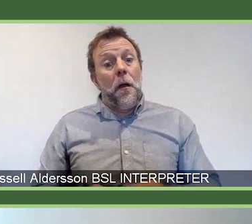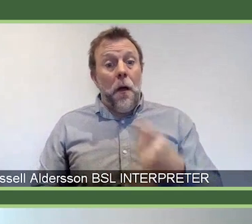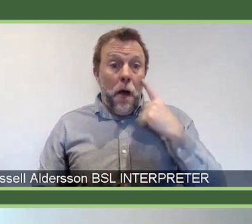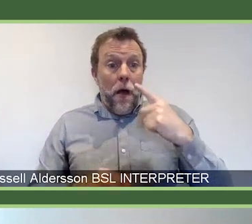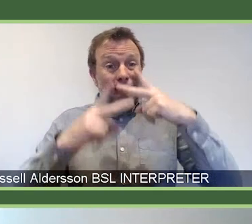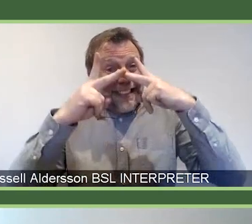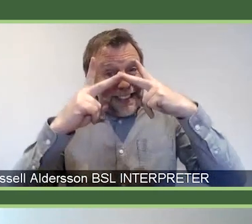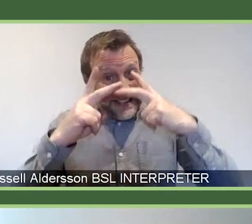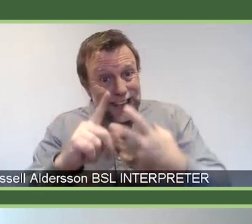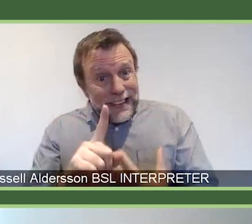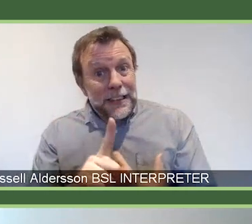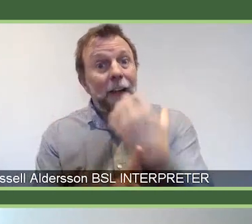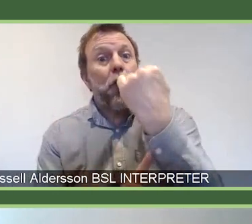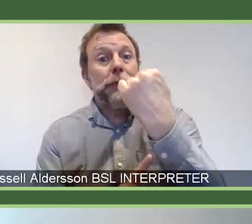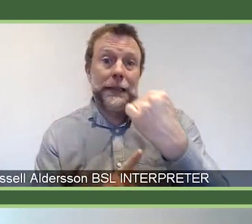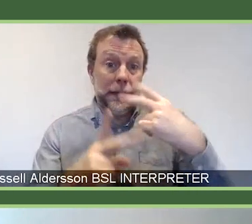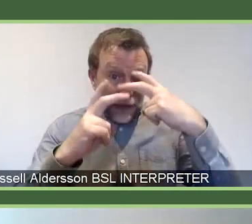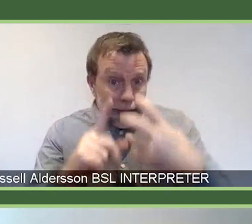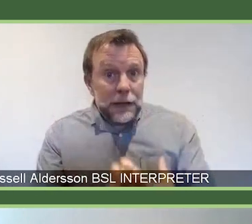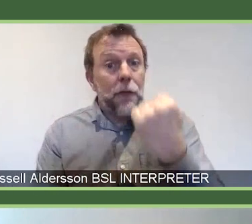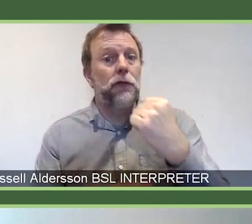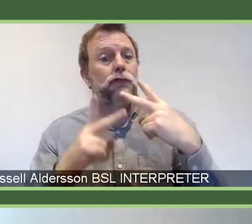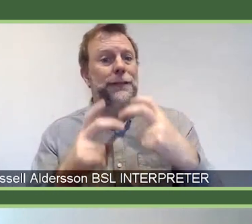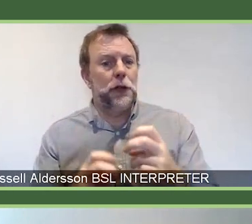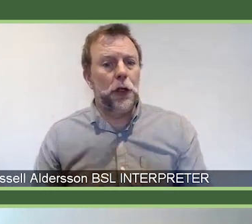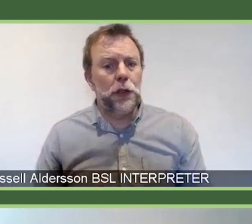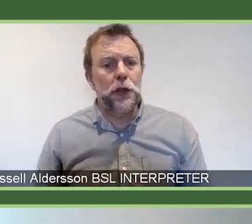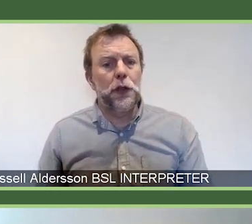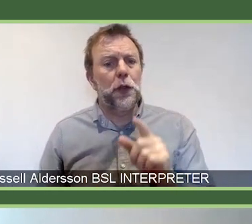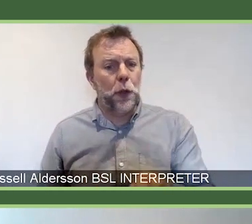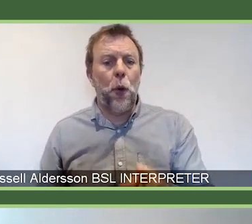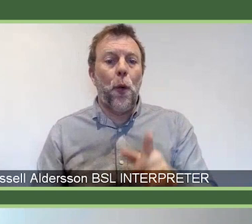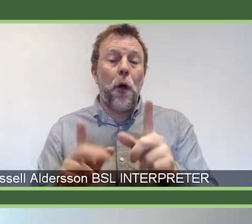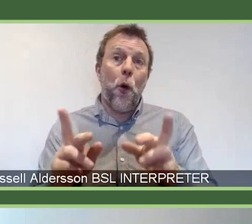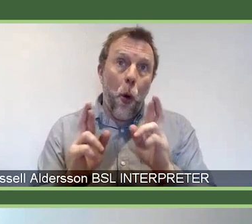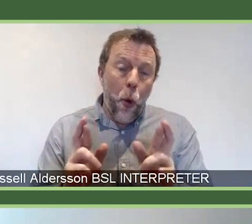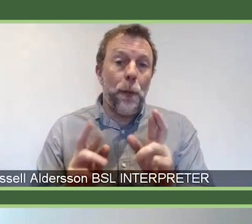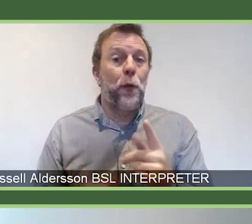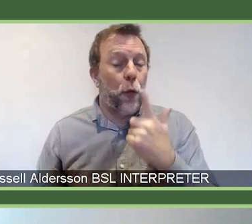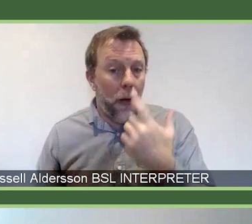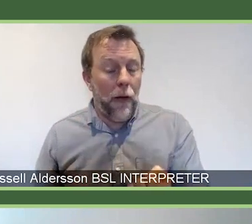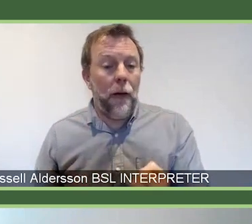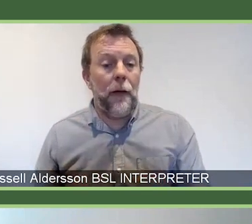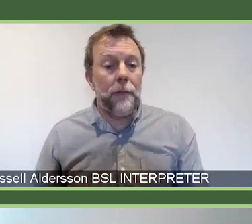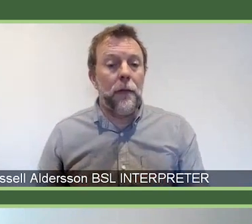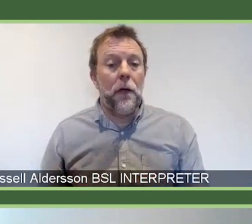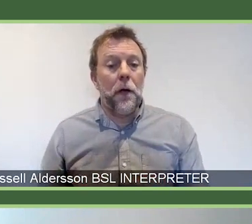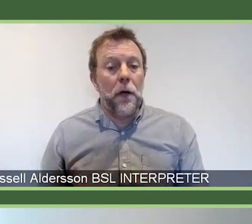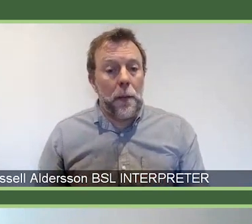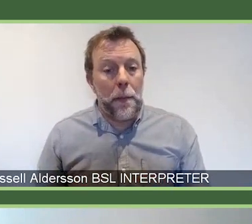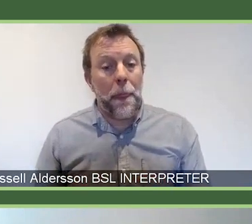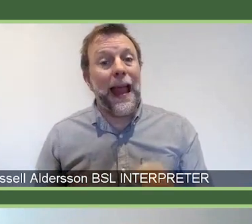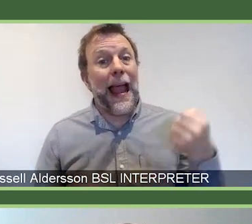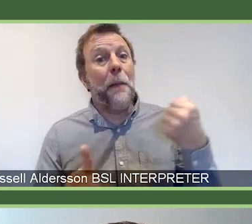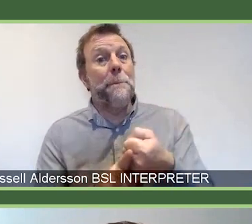is explicitly broad. So, we cannot hope to have translational impact across